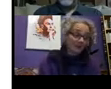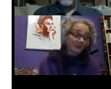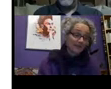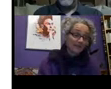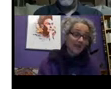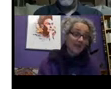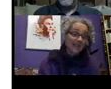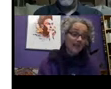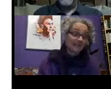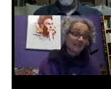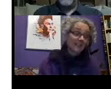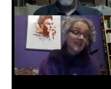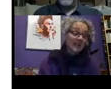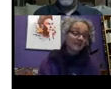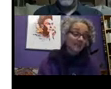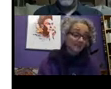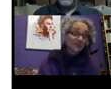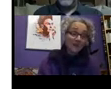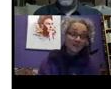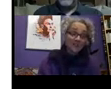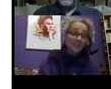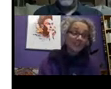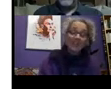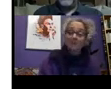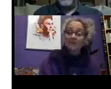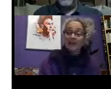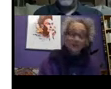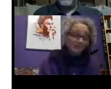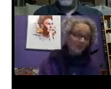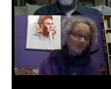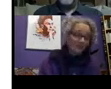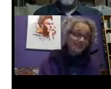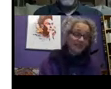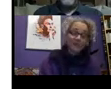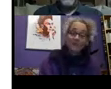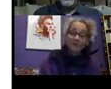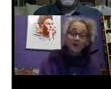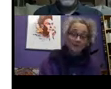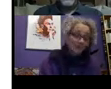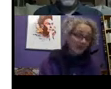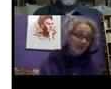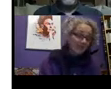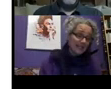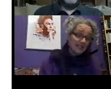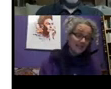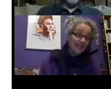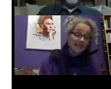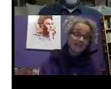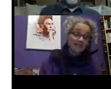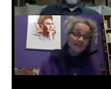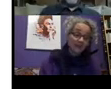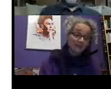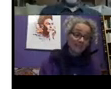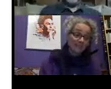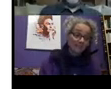employment and pay gaps. And there's also education gaps. And we know that disabled people are more likely in the UK